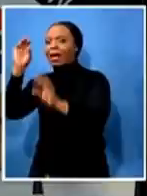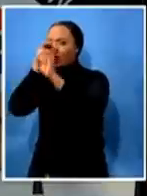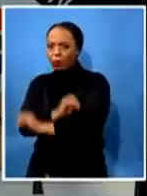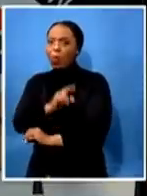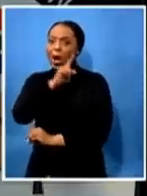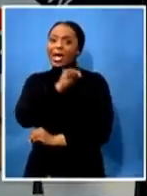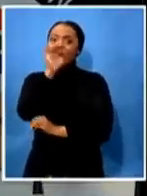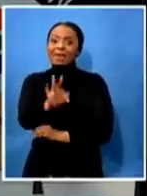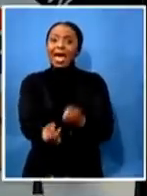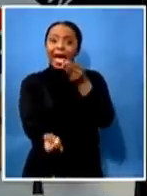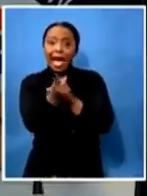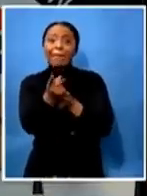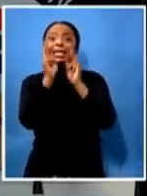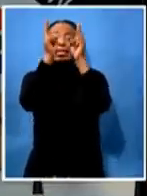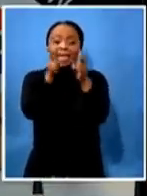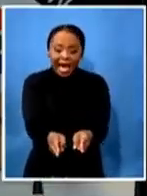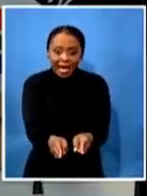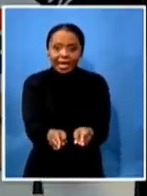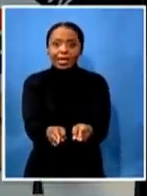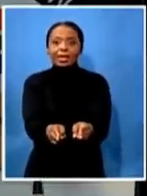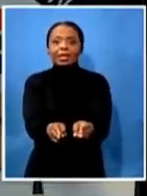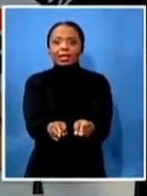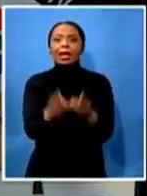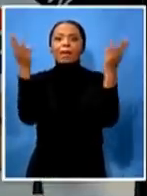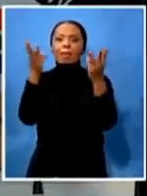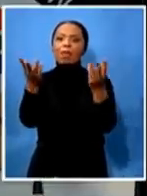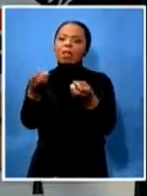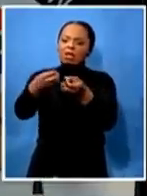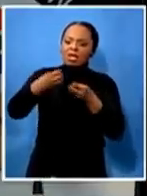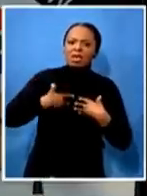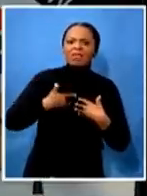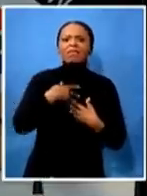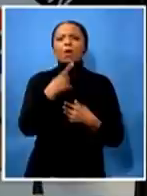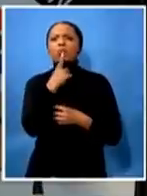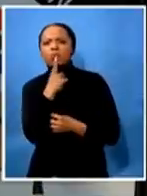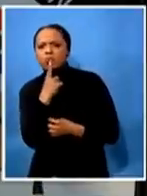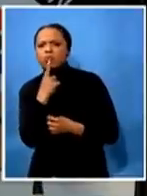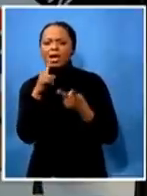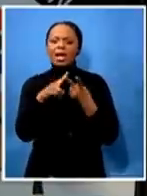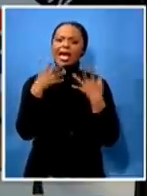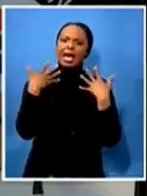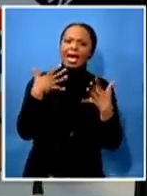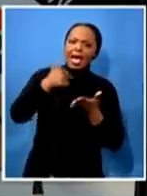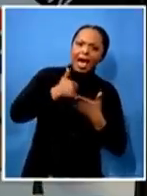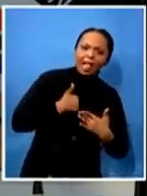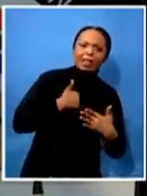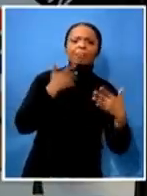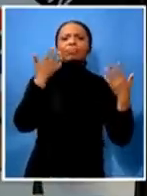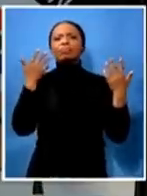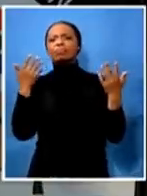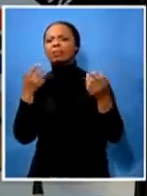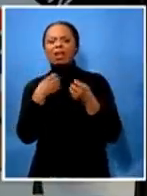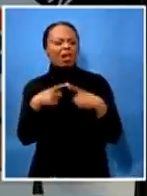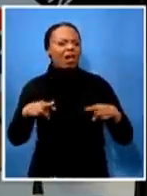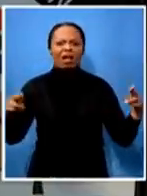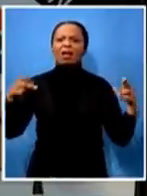makantela baleti zantla baleti oxy zwayo and some of the things that he's referring to are things that